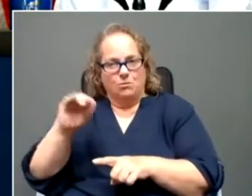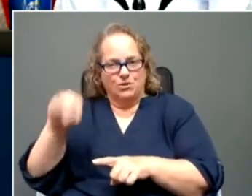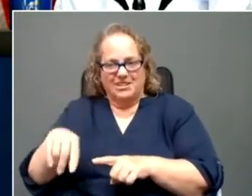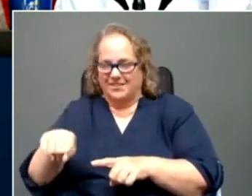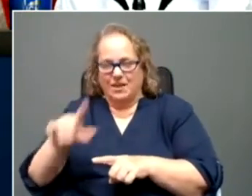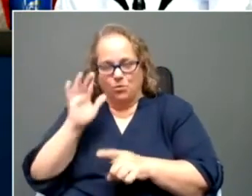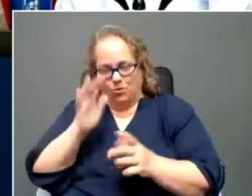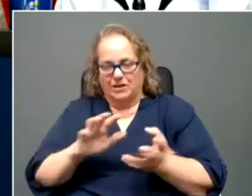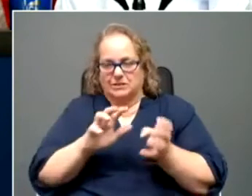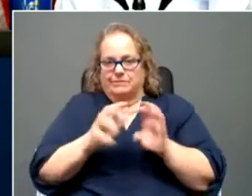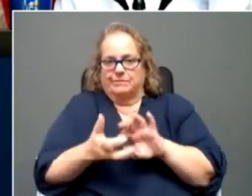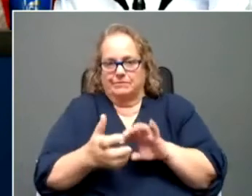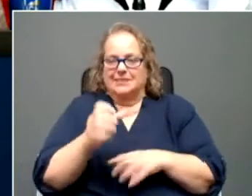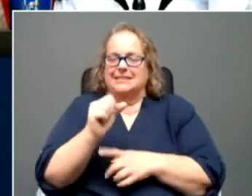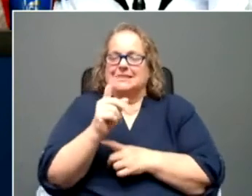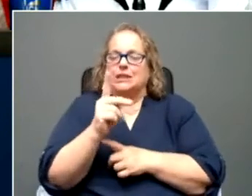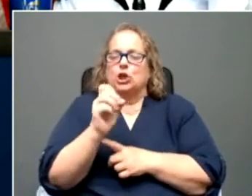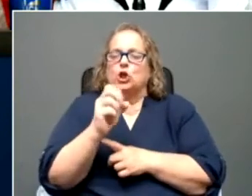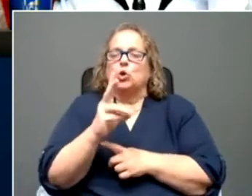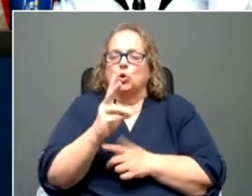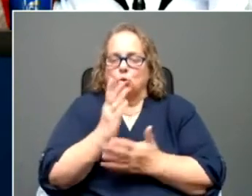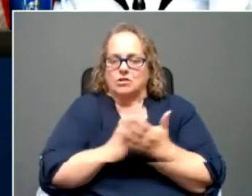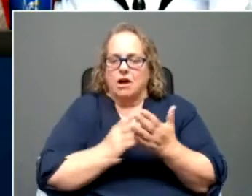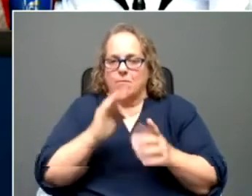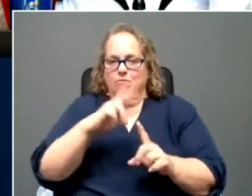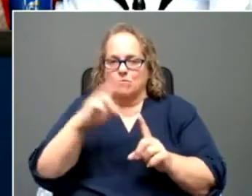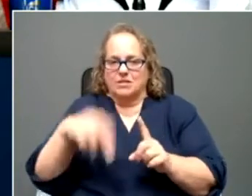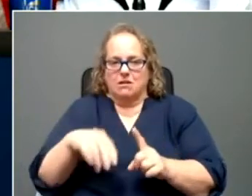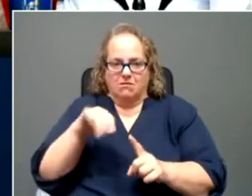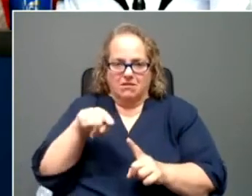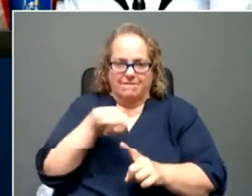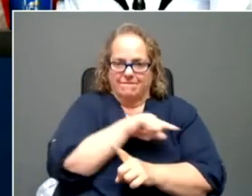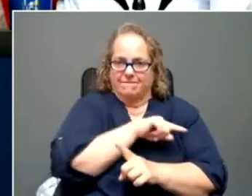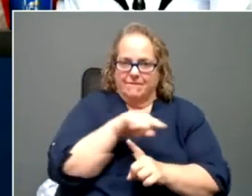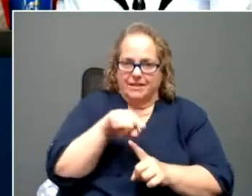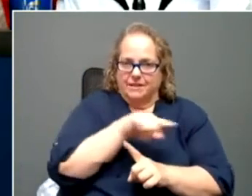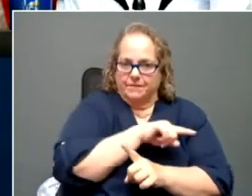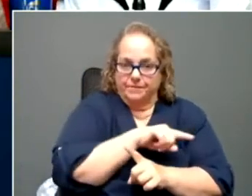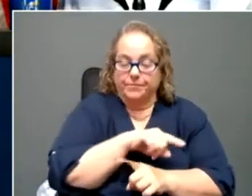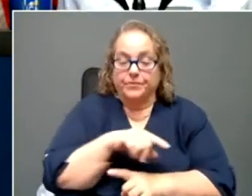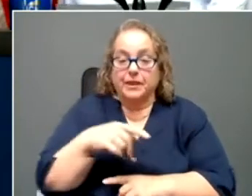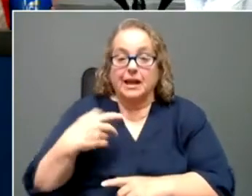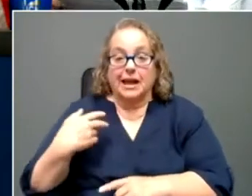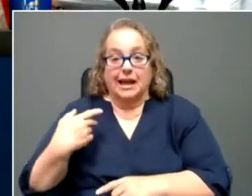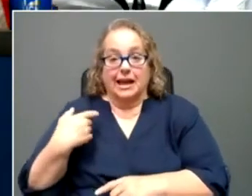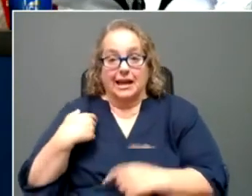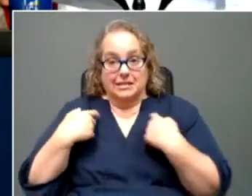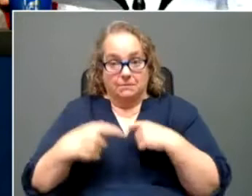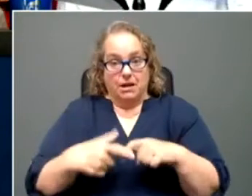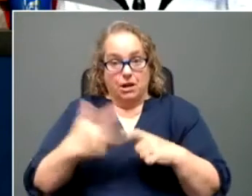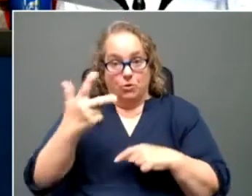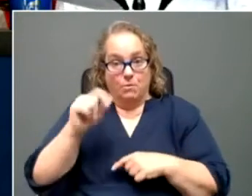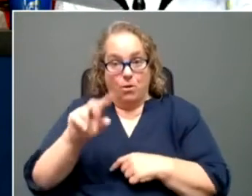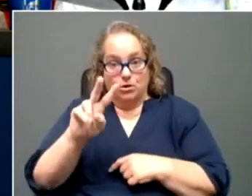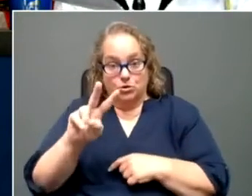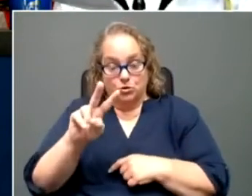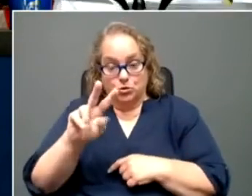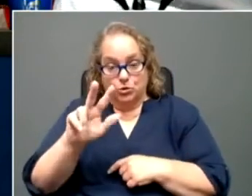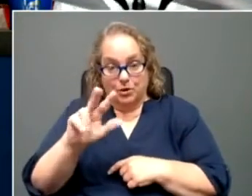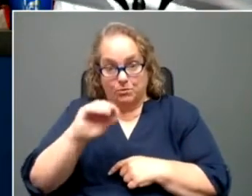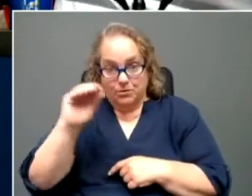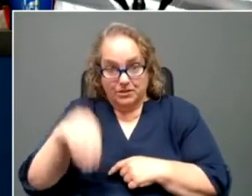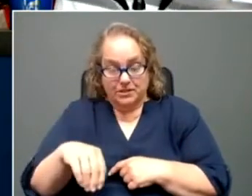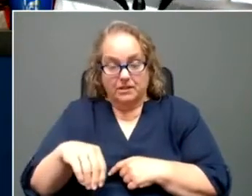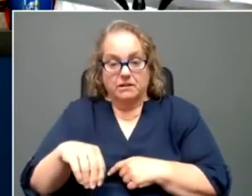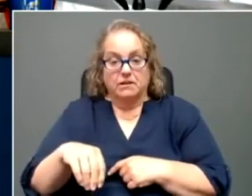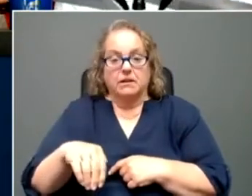these, one way or or another, uh, Hispanic 3.2% of our vaccination efforts,